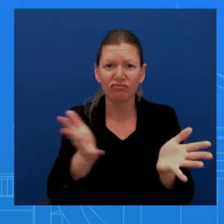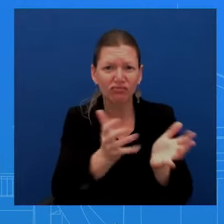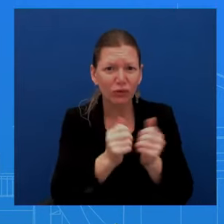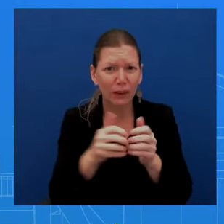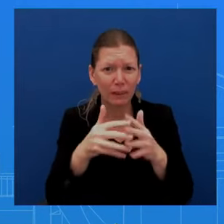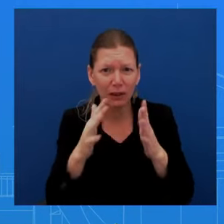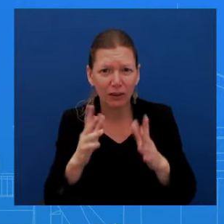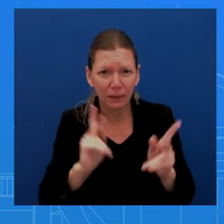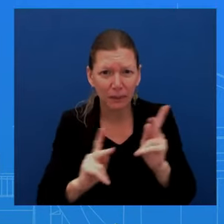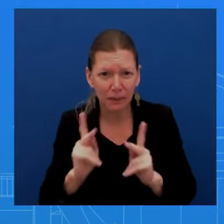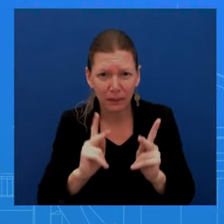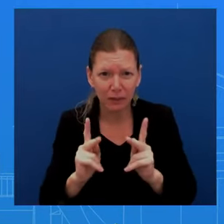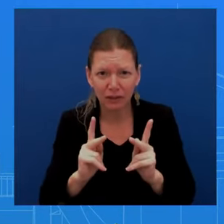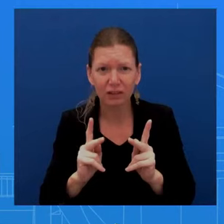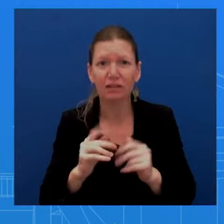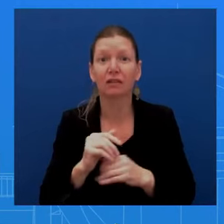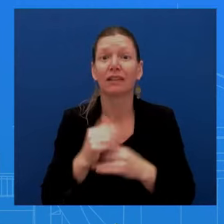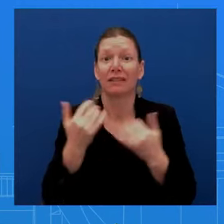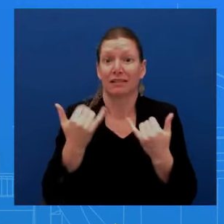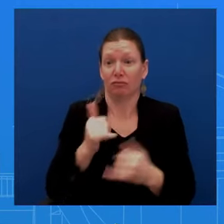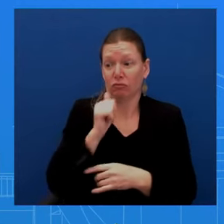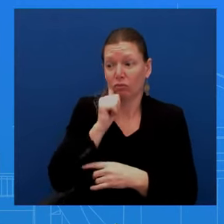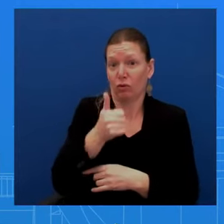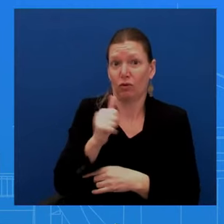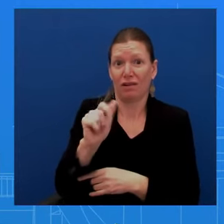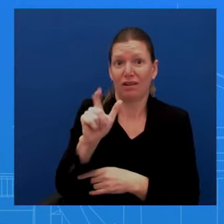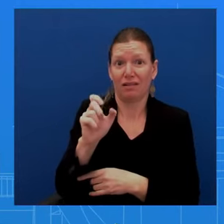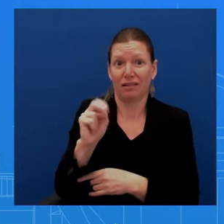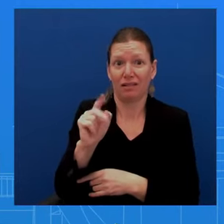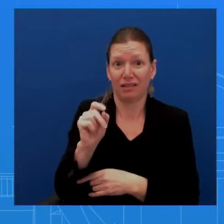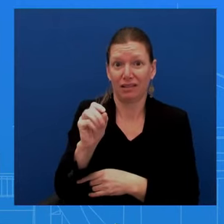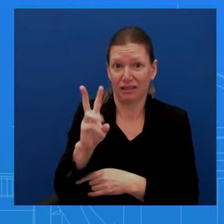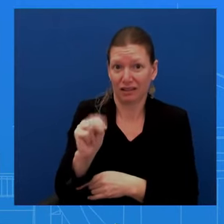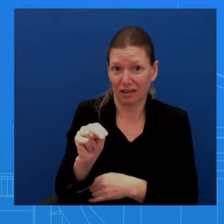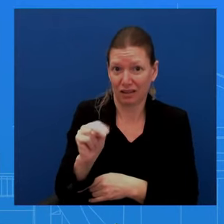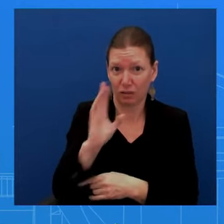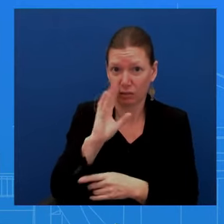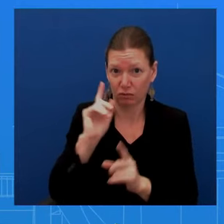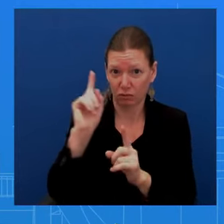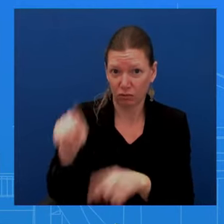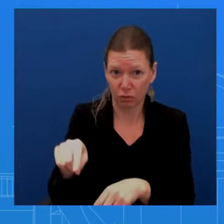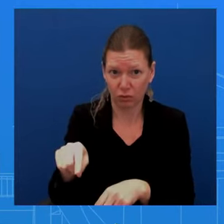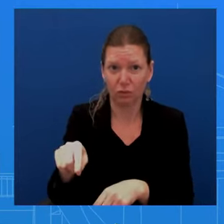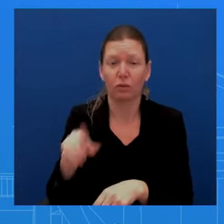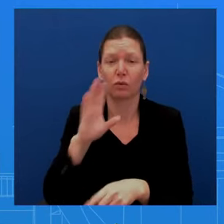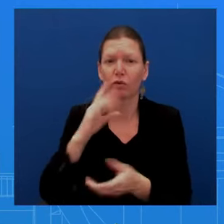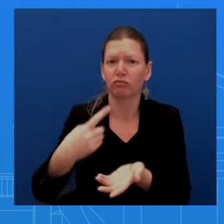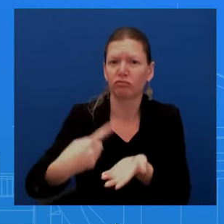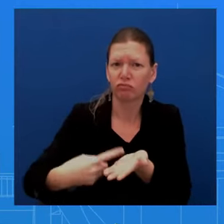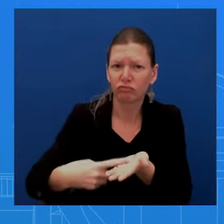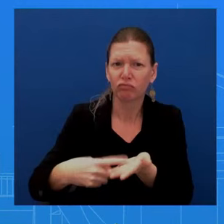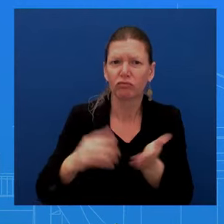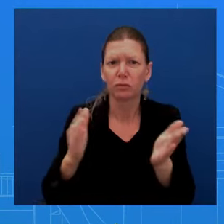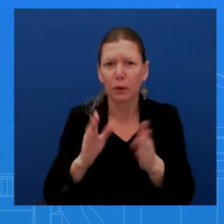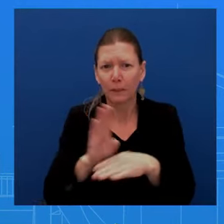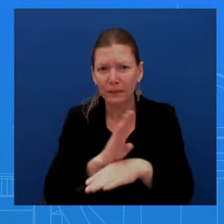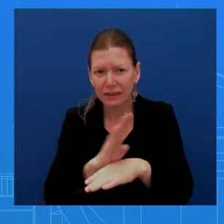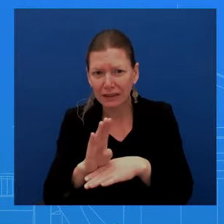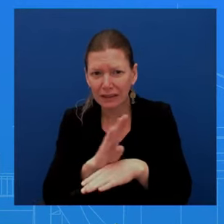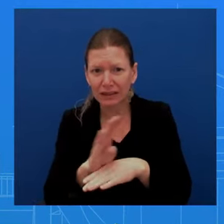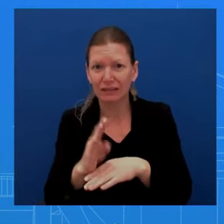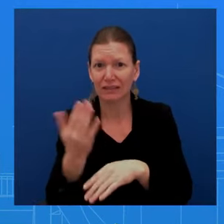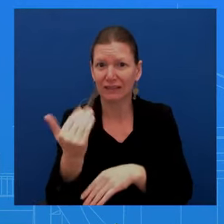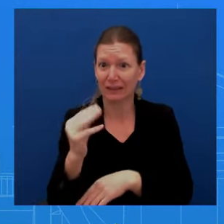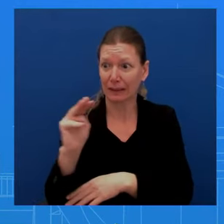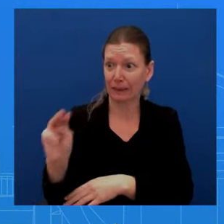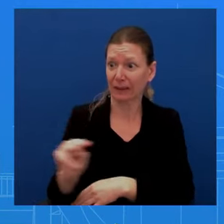small businesses, how important, uh, especially in Allentown that's been, uh, 15 million applications in three years. That's a record, uh,